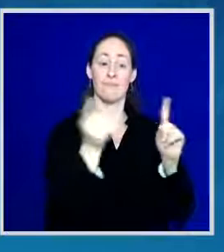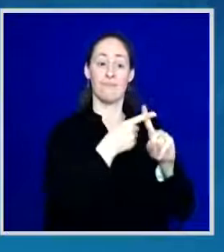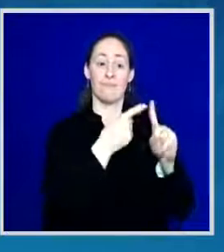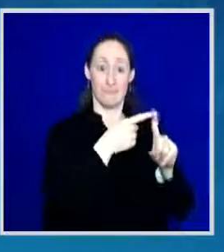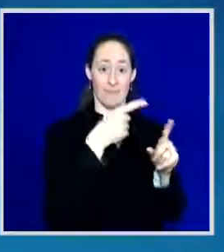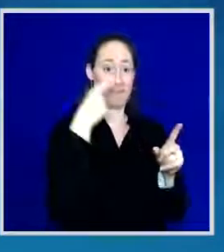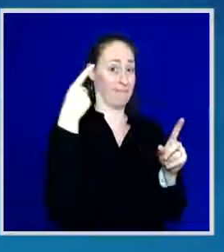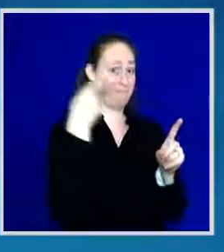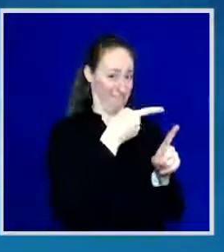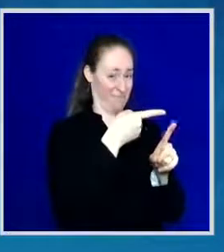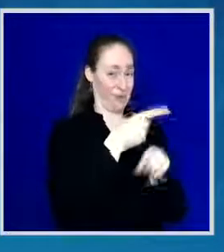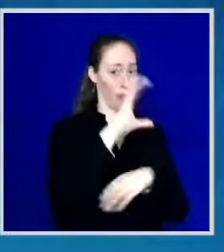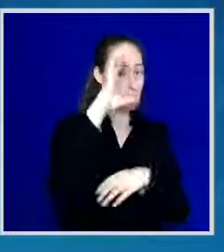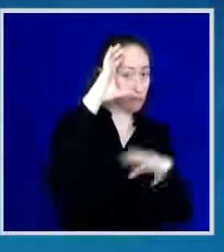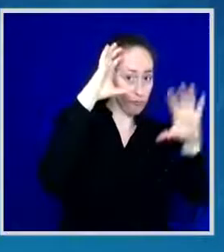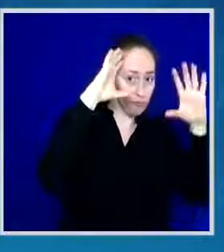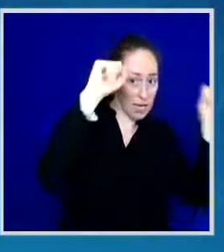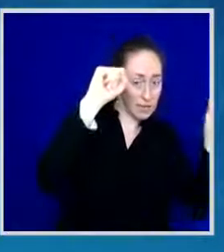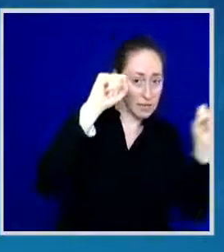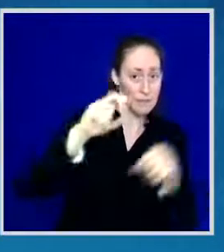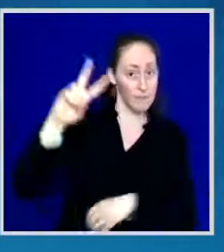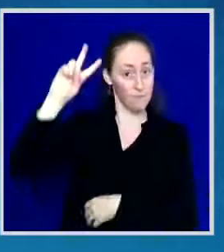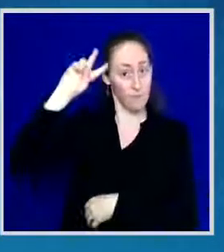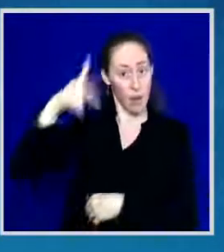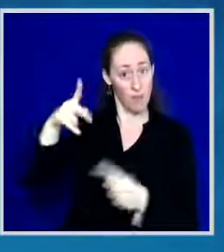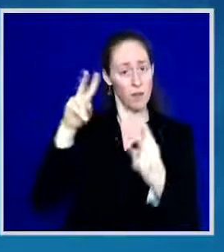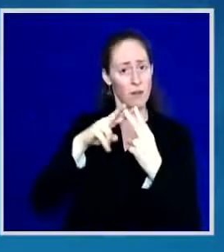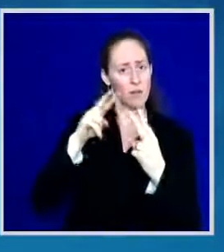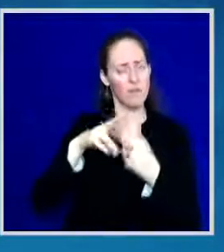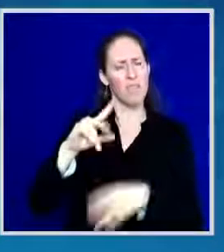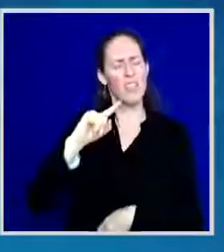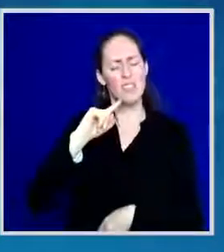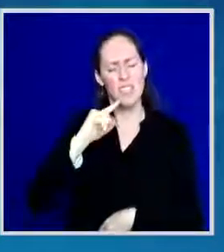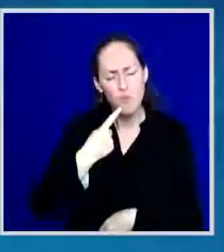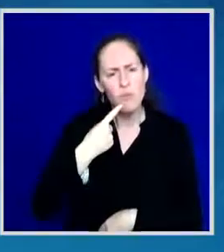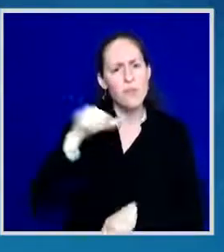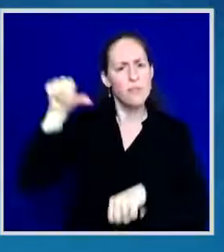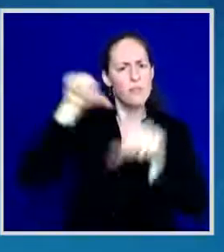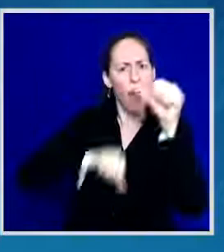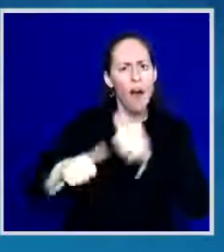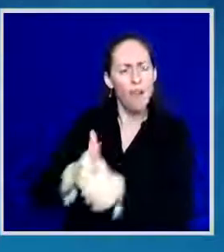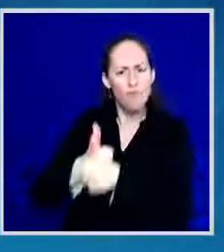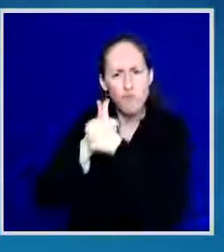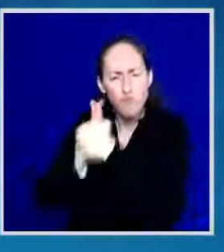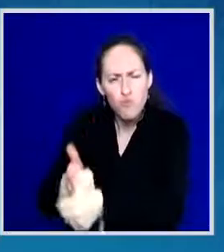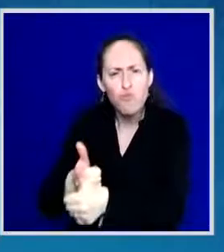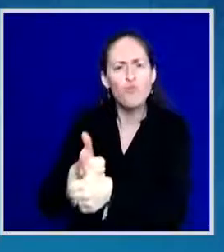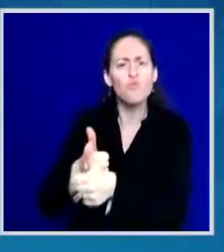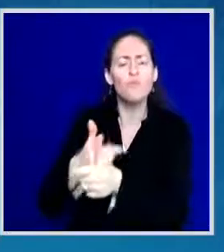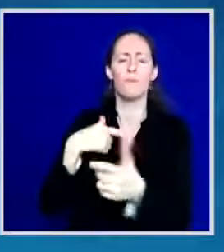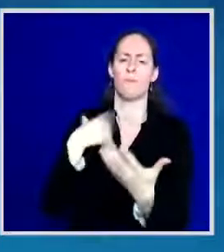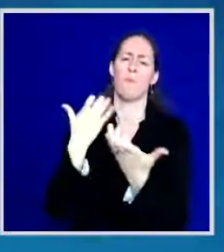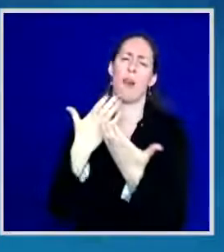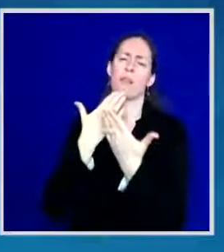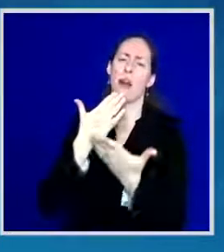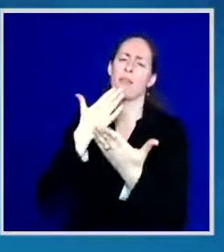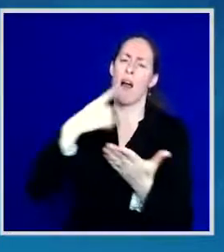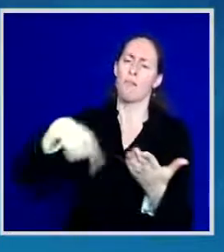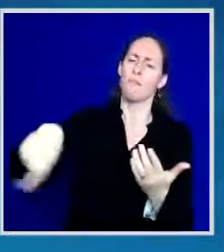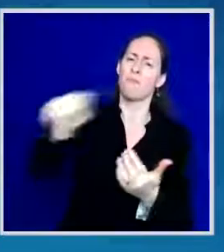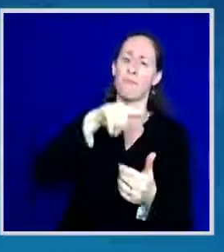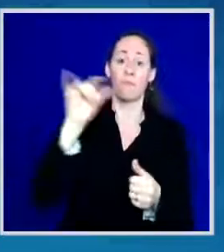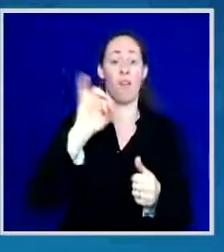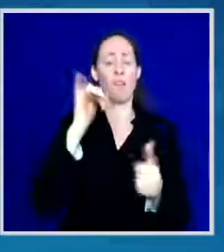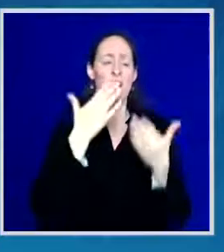science seriously and listen to our healthcare experts. Thank you Dr. Fauci for being a strong and steady voice